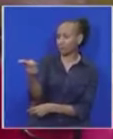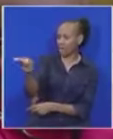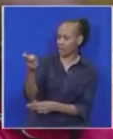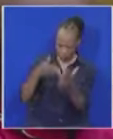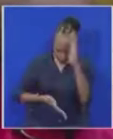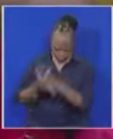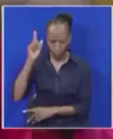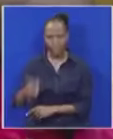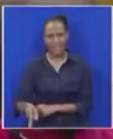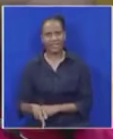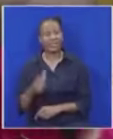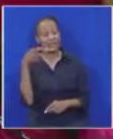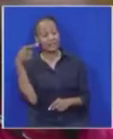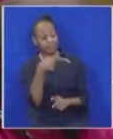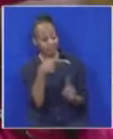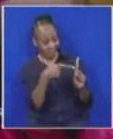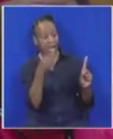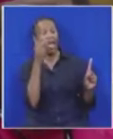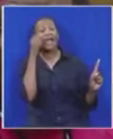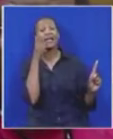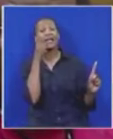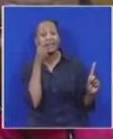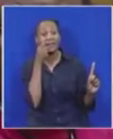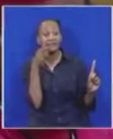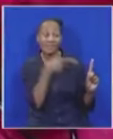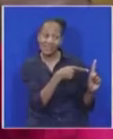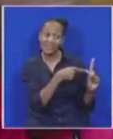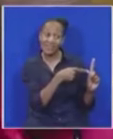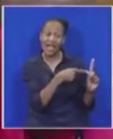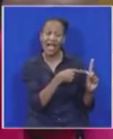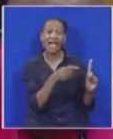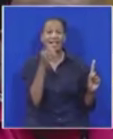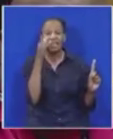He is a criminal and they must leave.